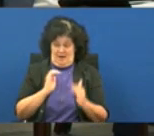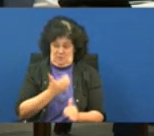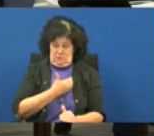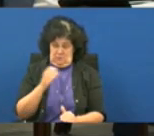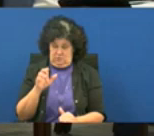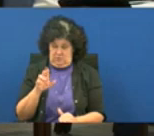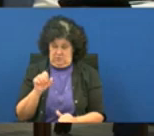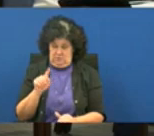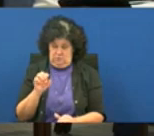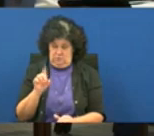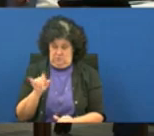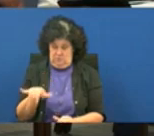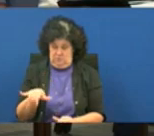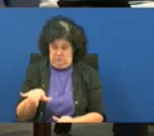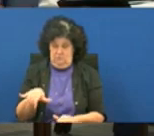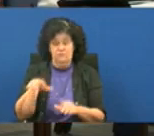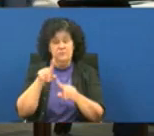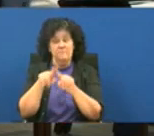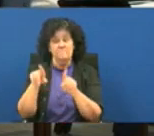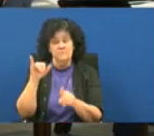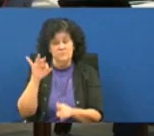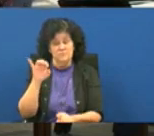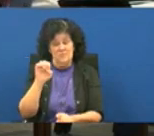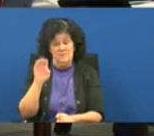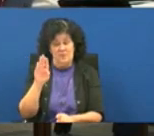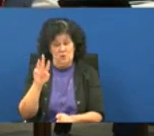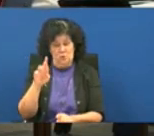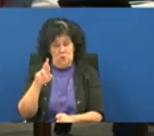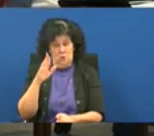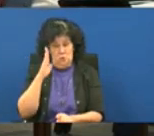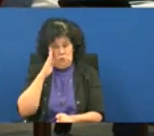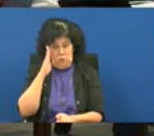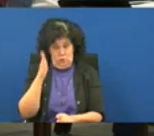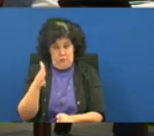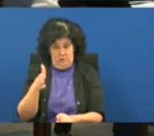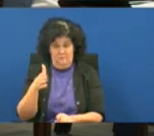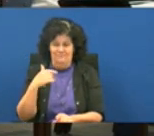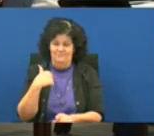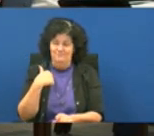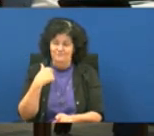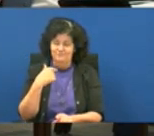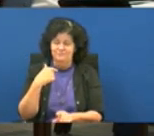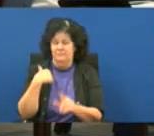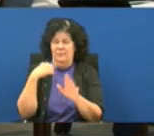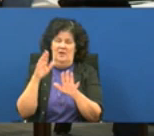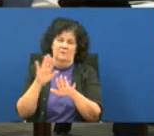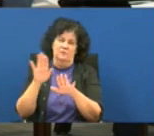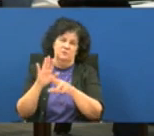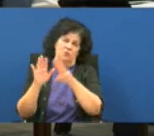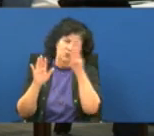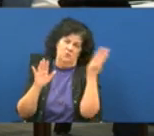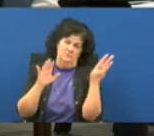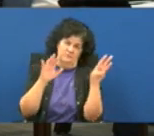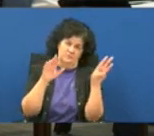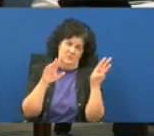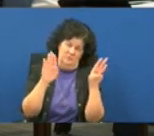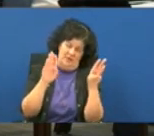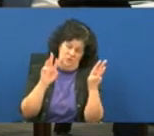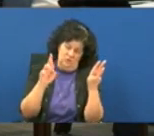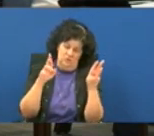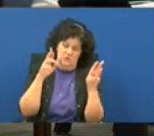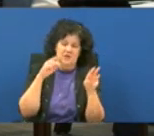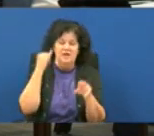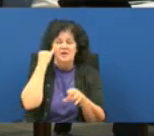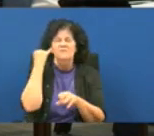but it's somebody from east baton rouge parish going to and i and i keep using living so i'll use west baton rouge so i'll jump to a different one